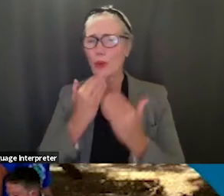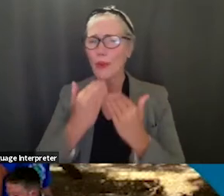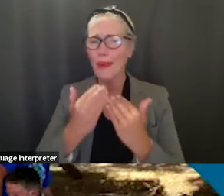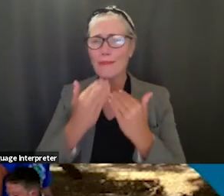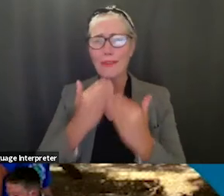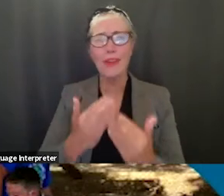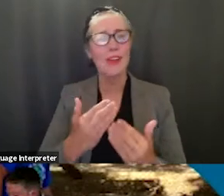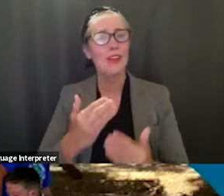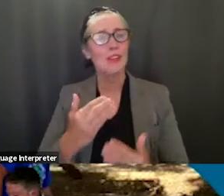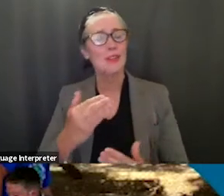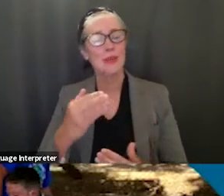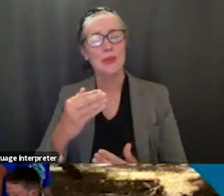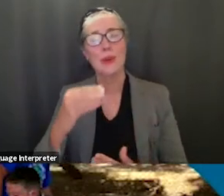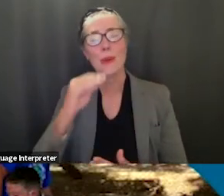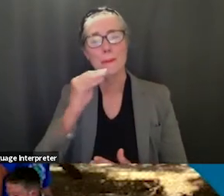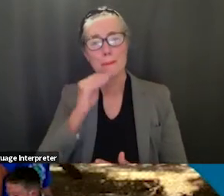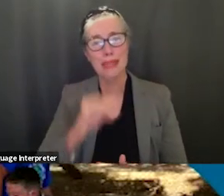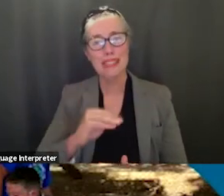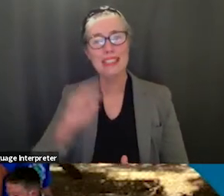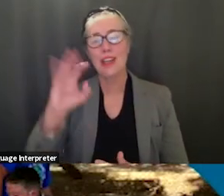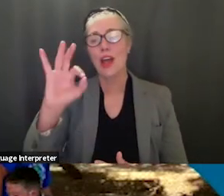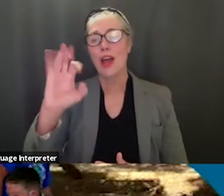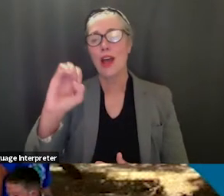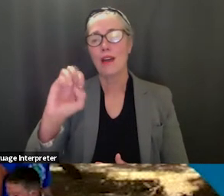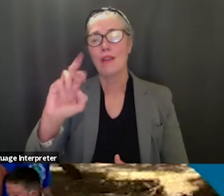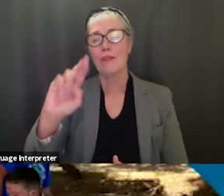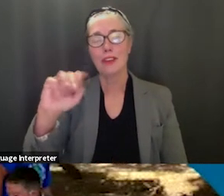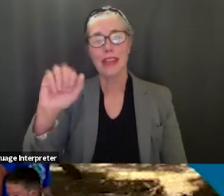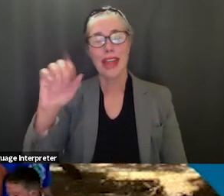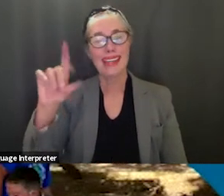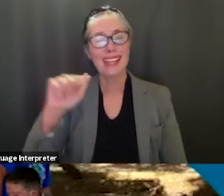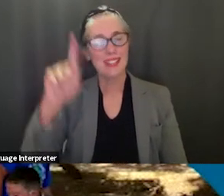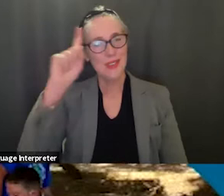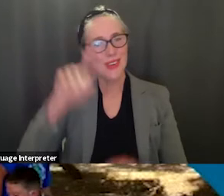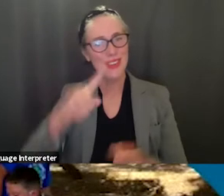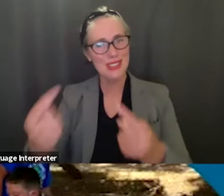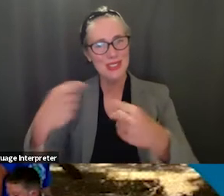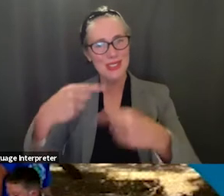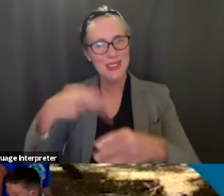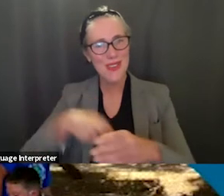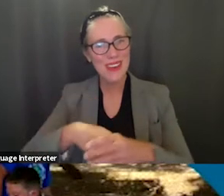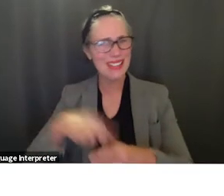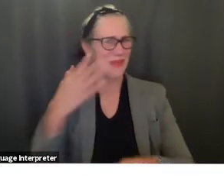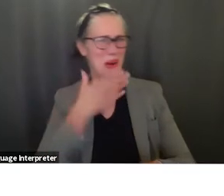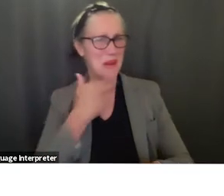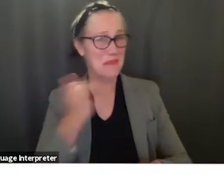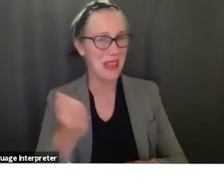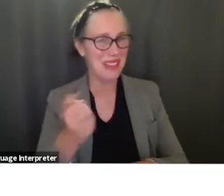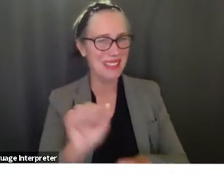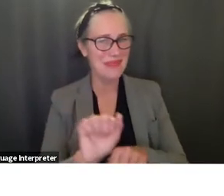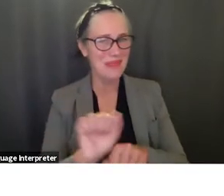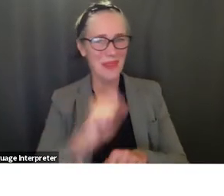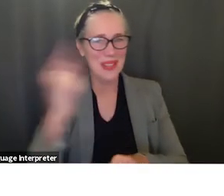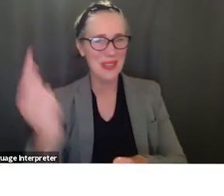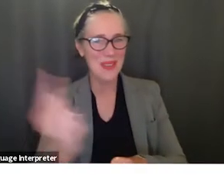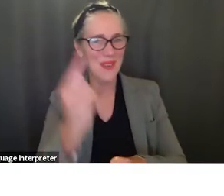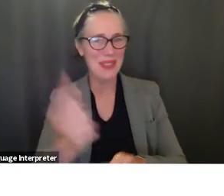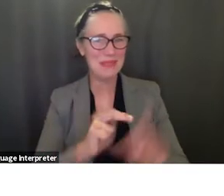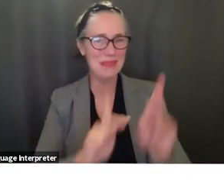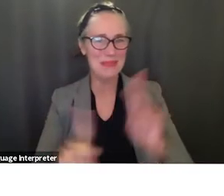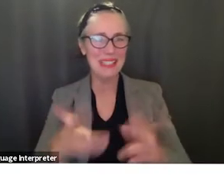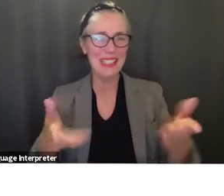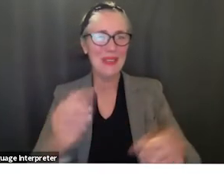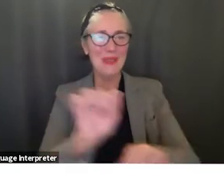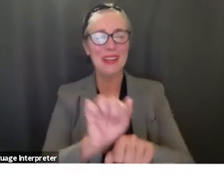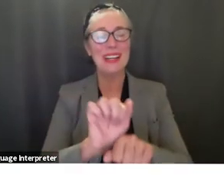hernandez for uh agreeing to come join us at santa barbara unified we're only the best employees work and i've asked her to share